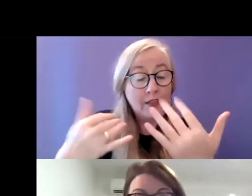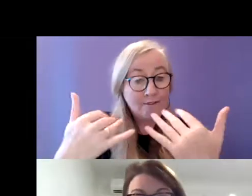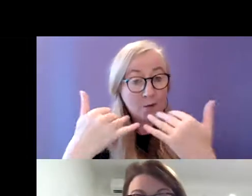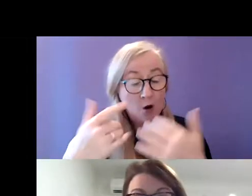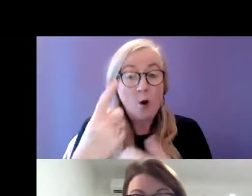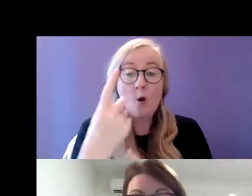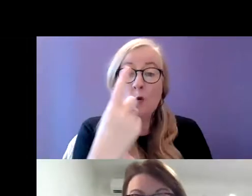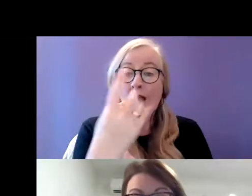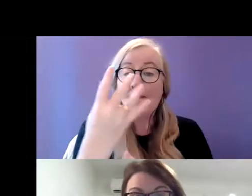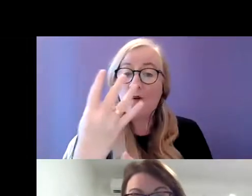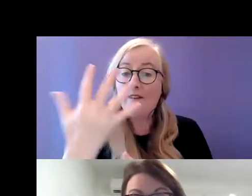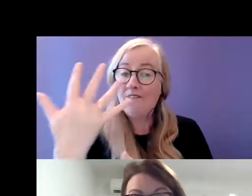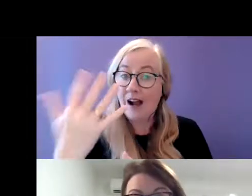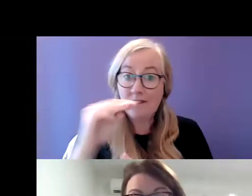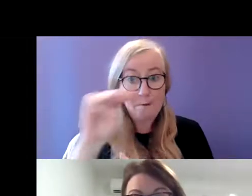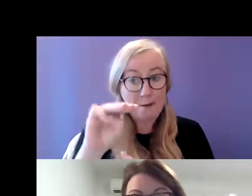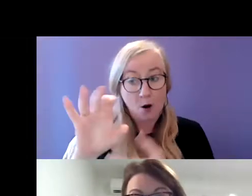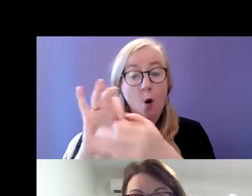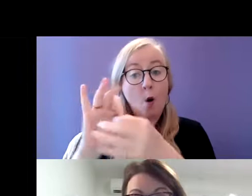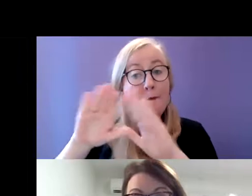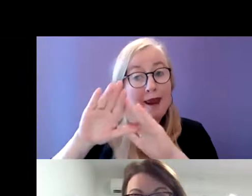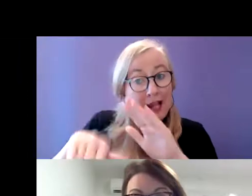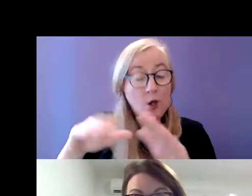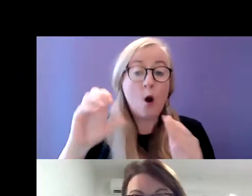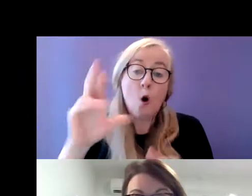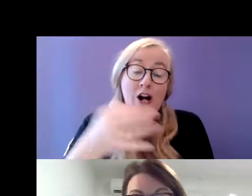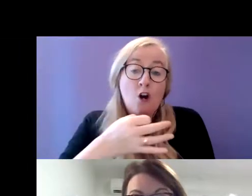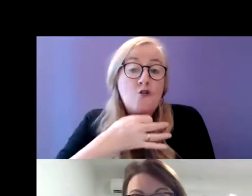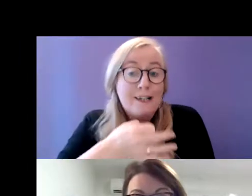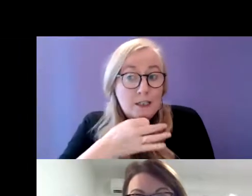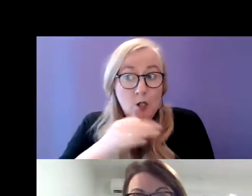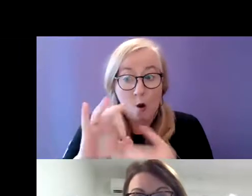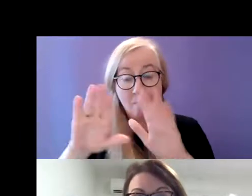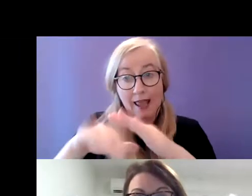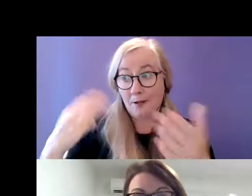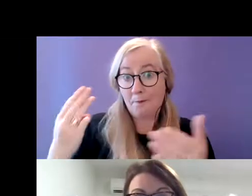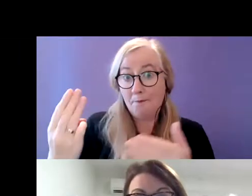145 people who are homeless or at risk of homeless over the last 10 years.